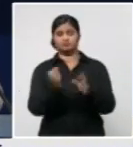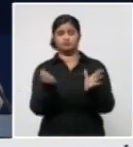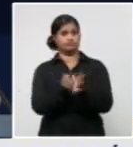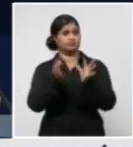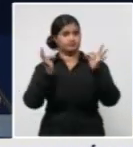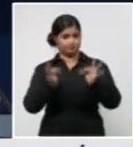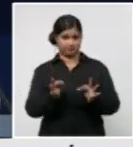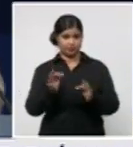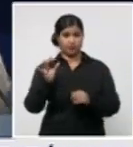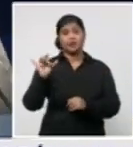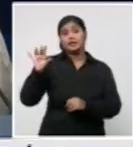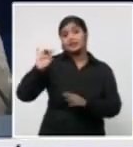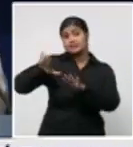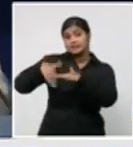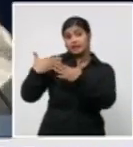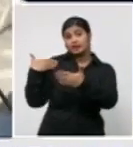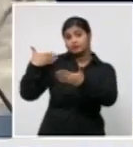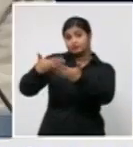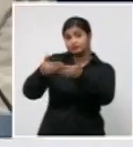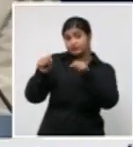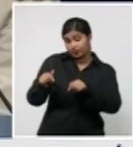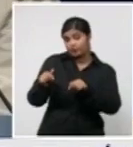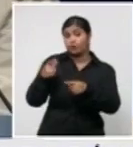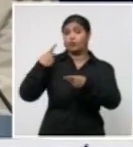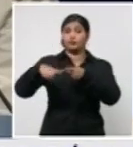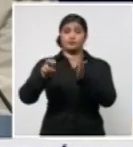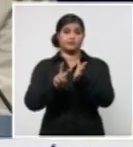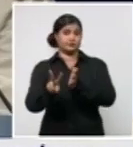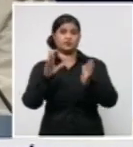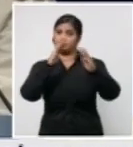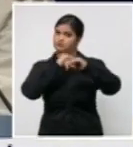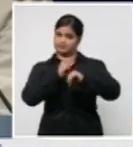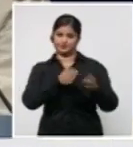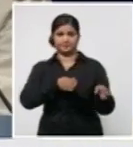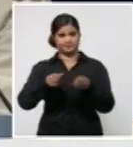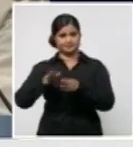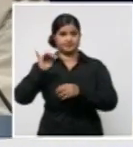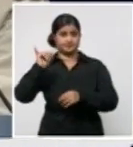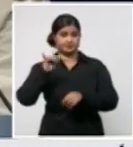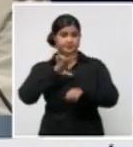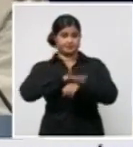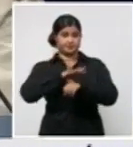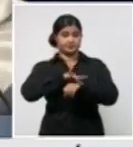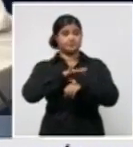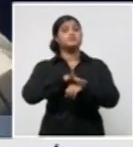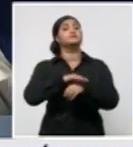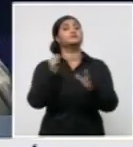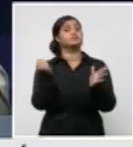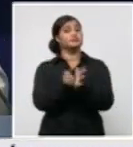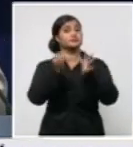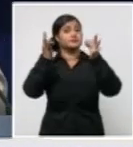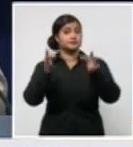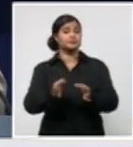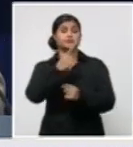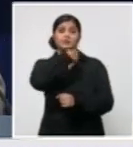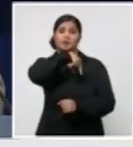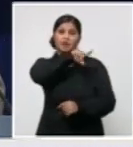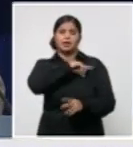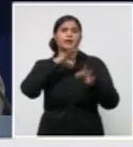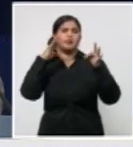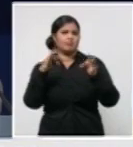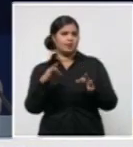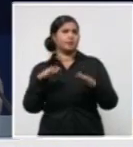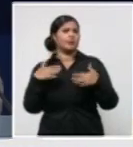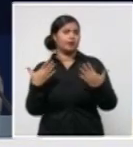to 70.1. I want to highlight two important aspects of this illness. Firstly, confirmed case